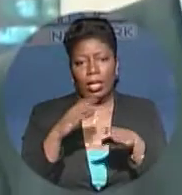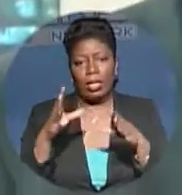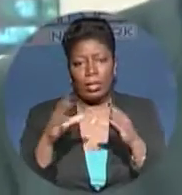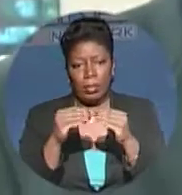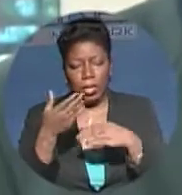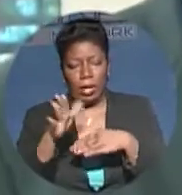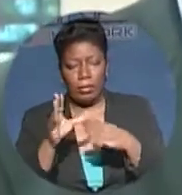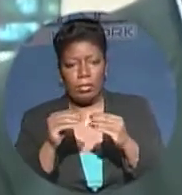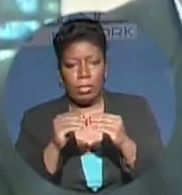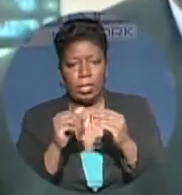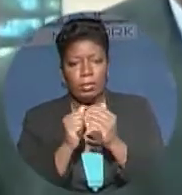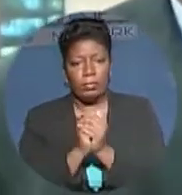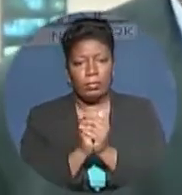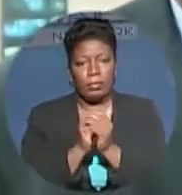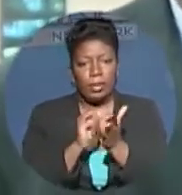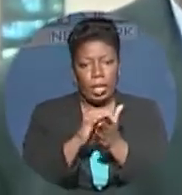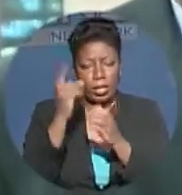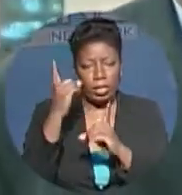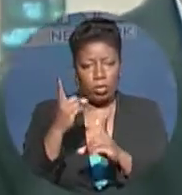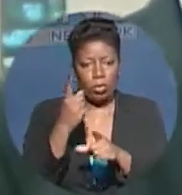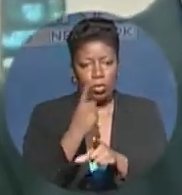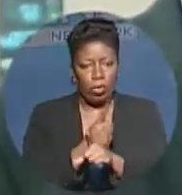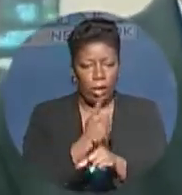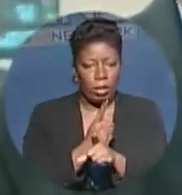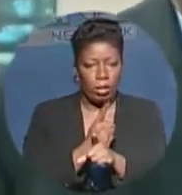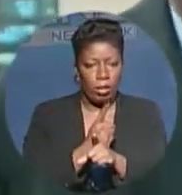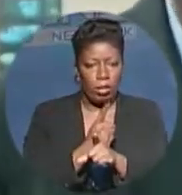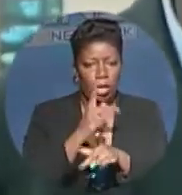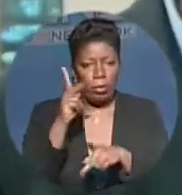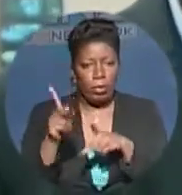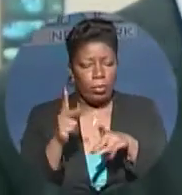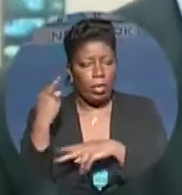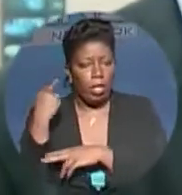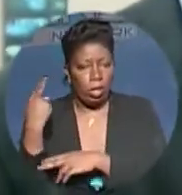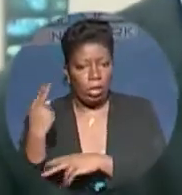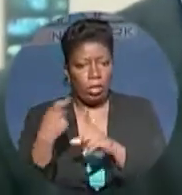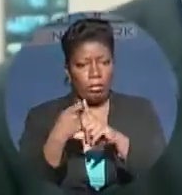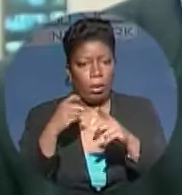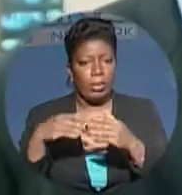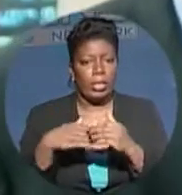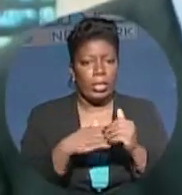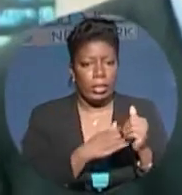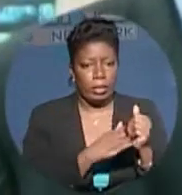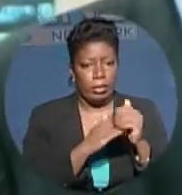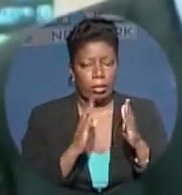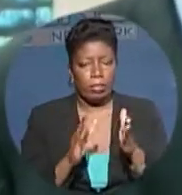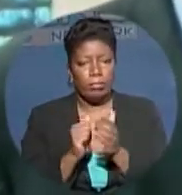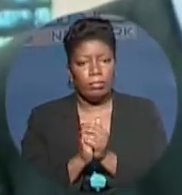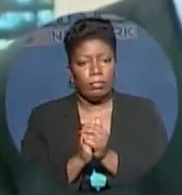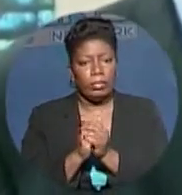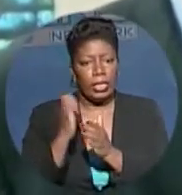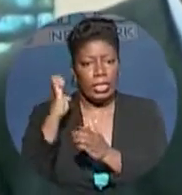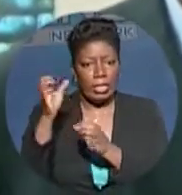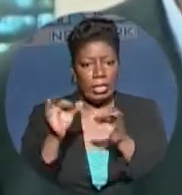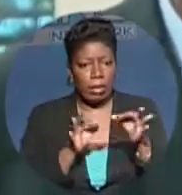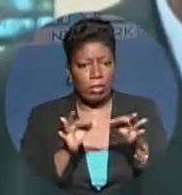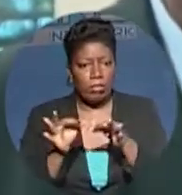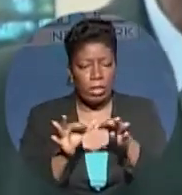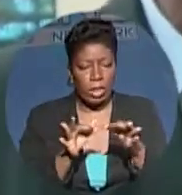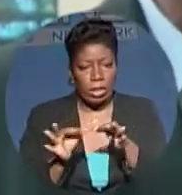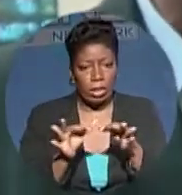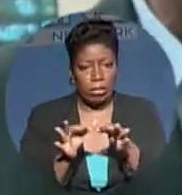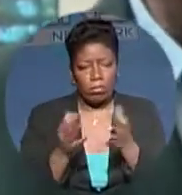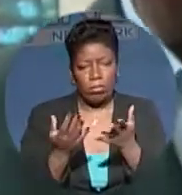thought the tone was right, that people heard directly from the leader. The leader explained to them the